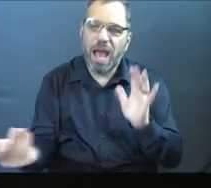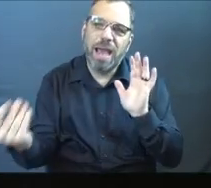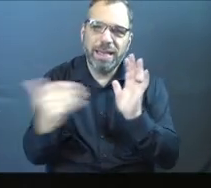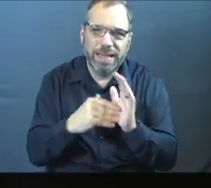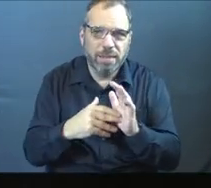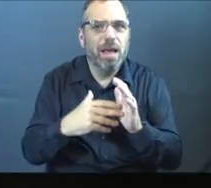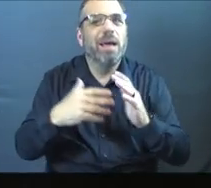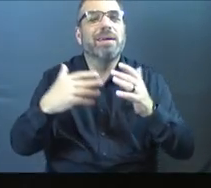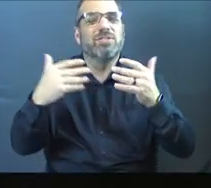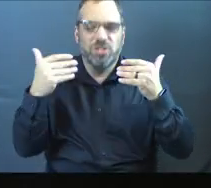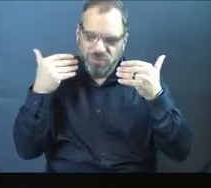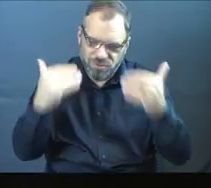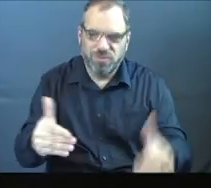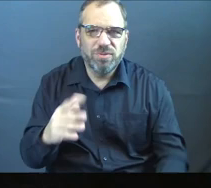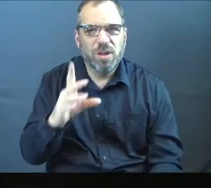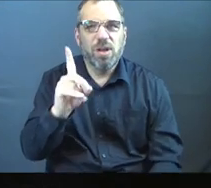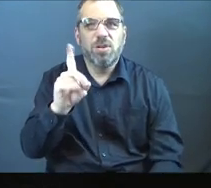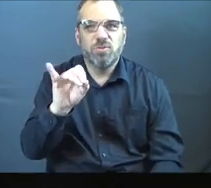on, do it.